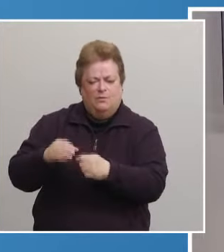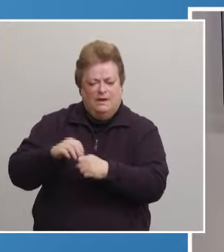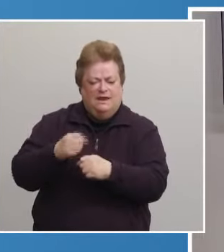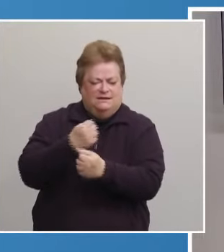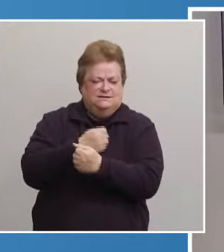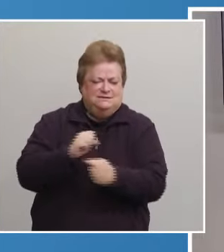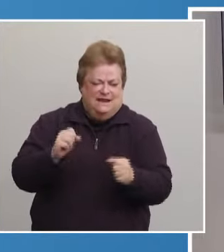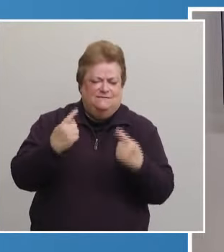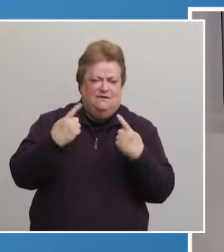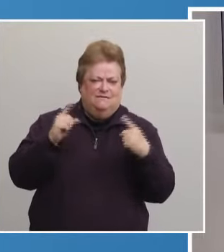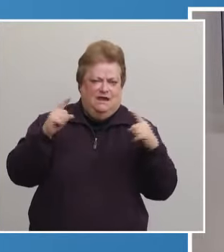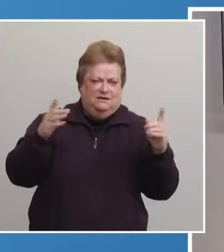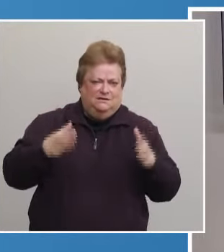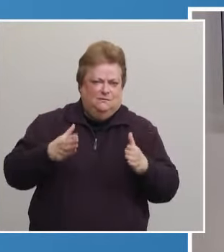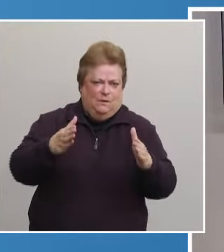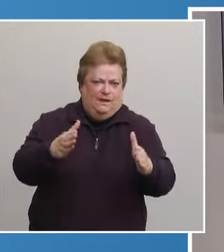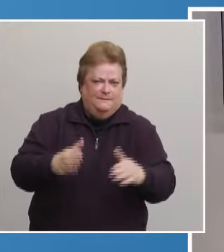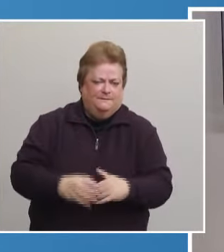effective way.